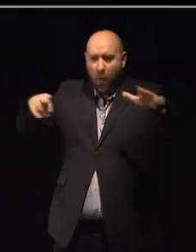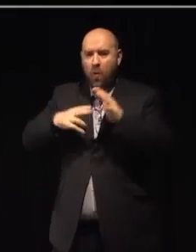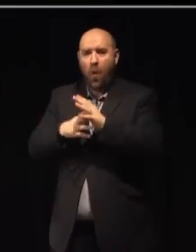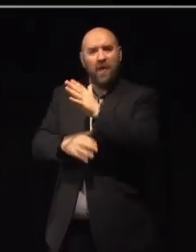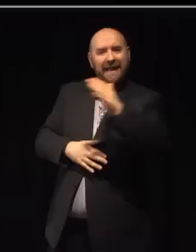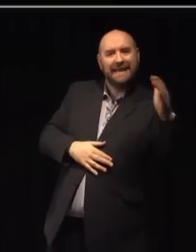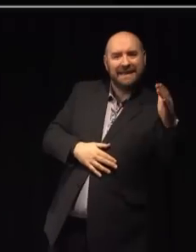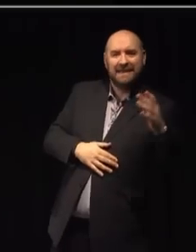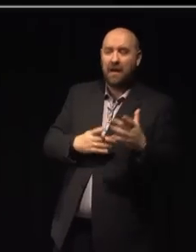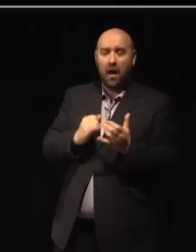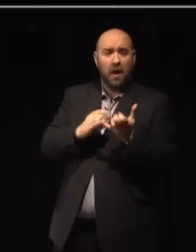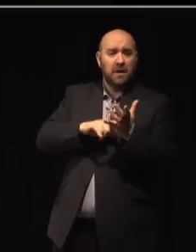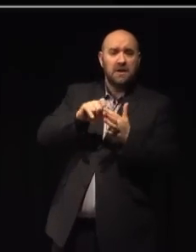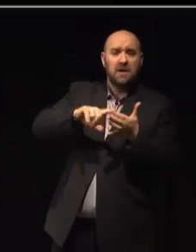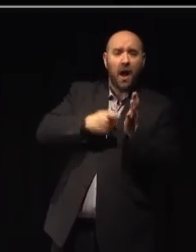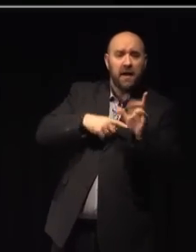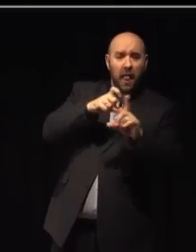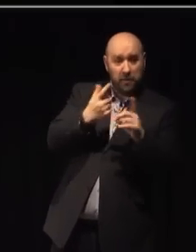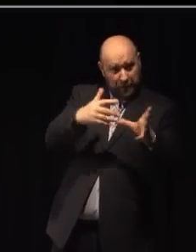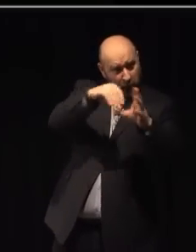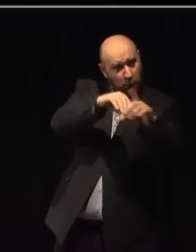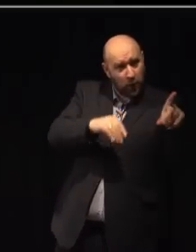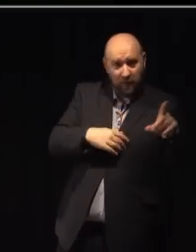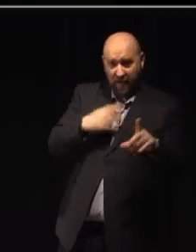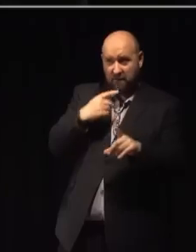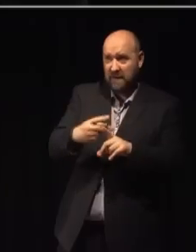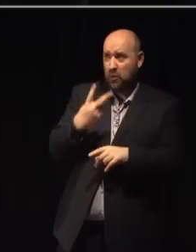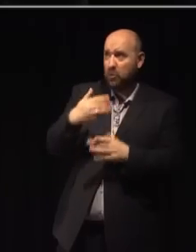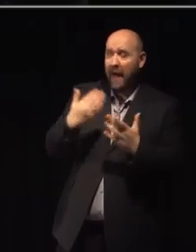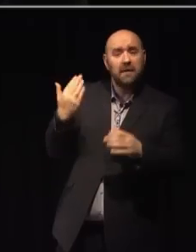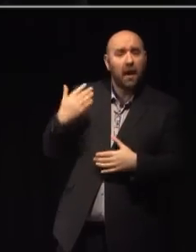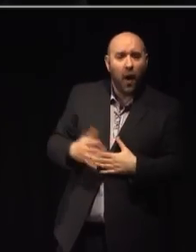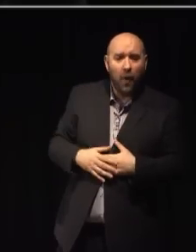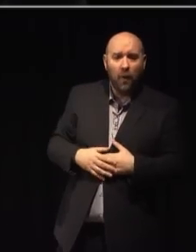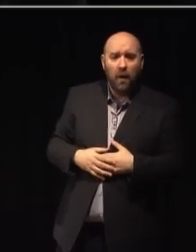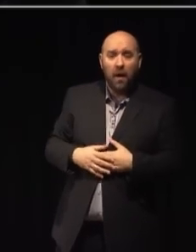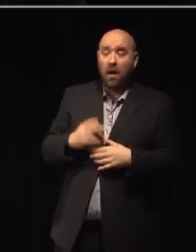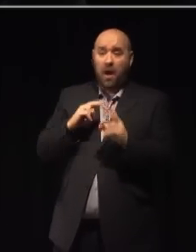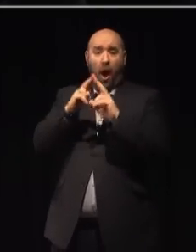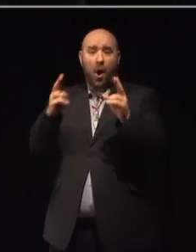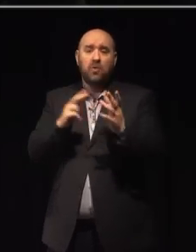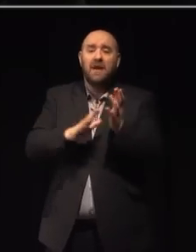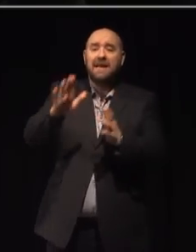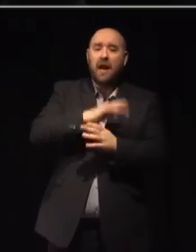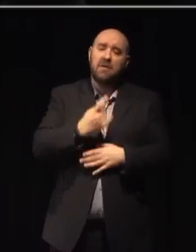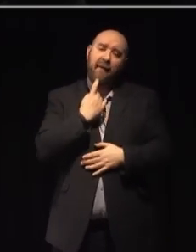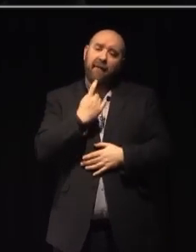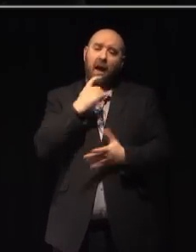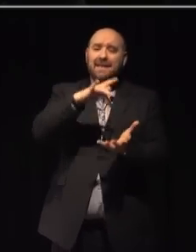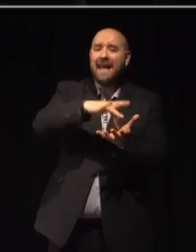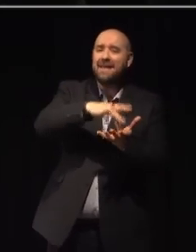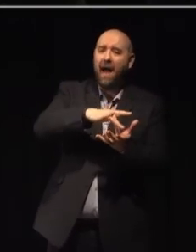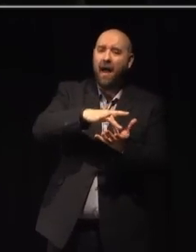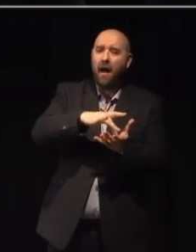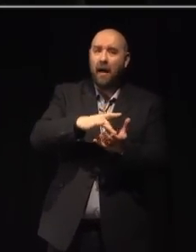great cities, such as Sunderland, which I visited just a couple of days ago. Already home to the National Glass Centre, it's another exciting